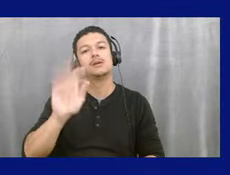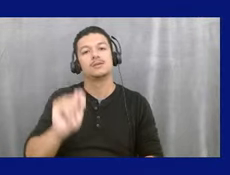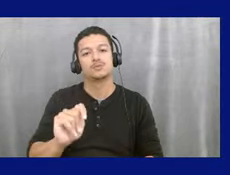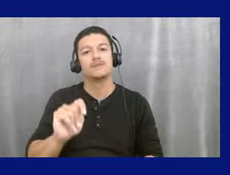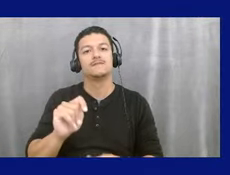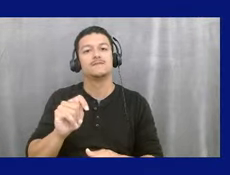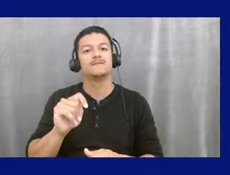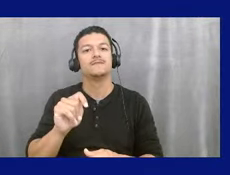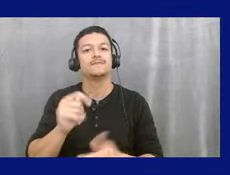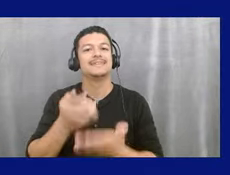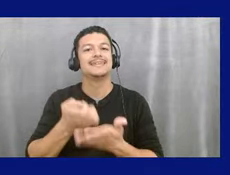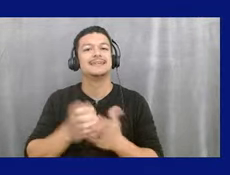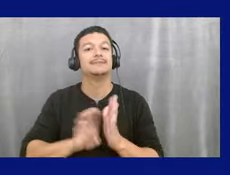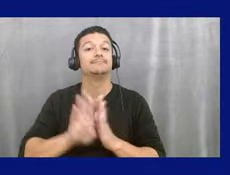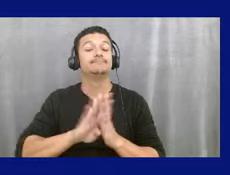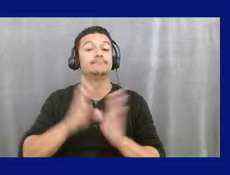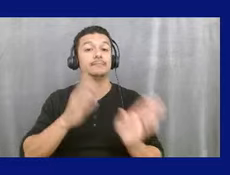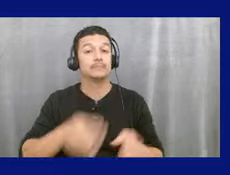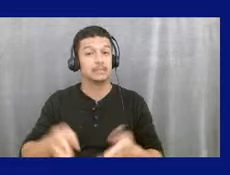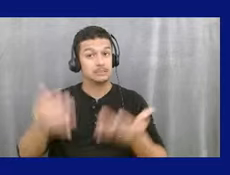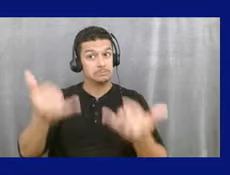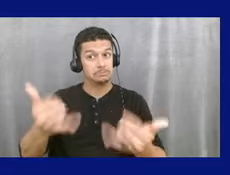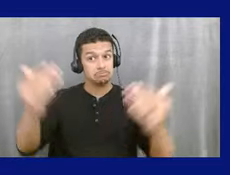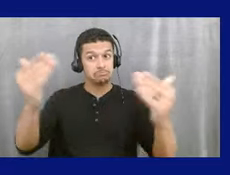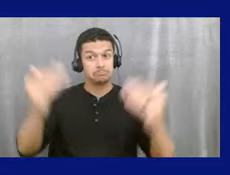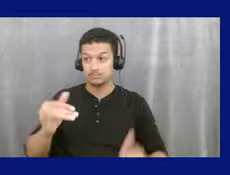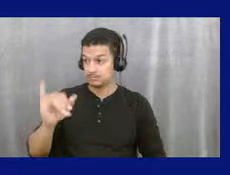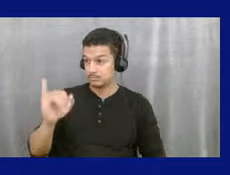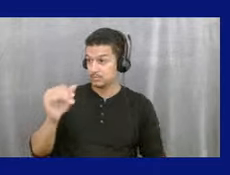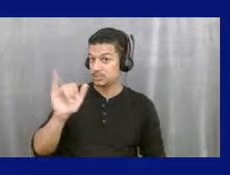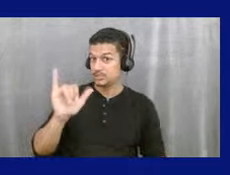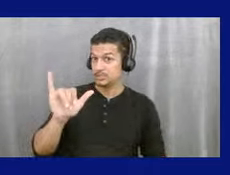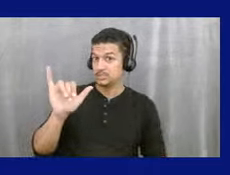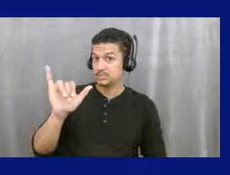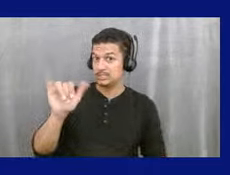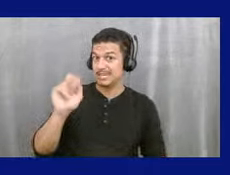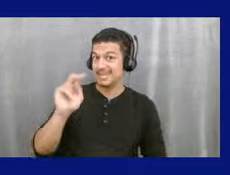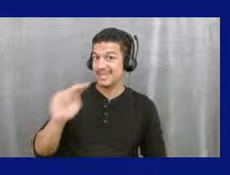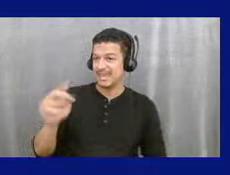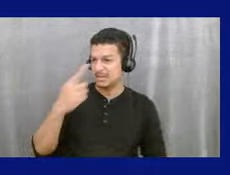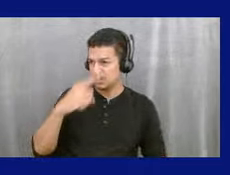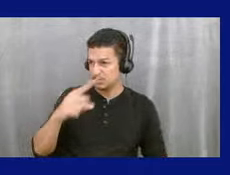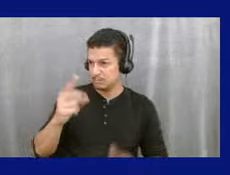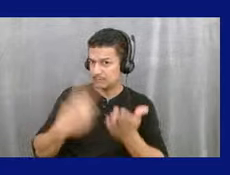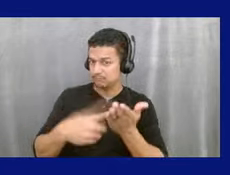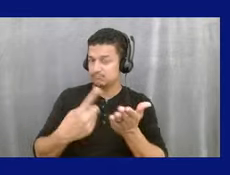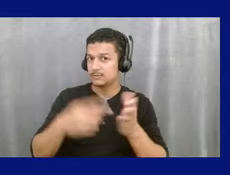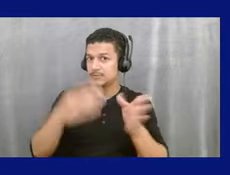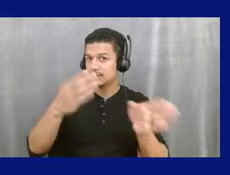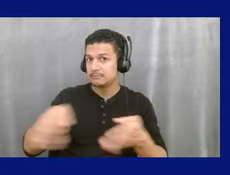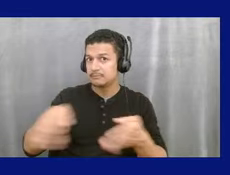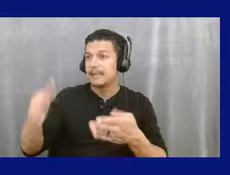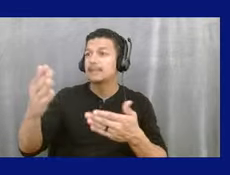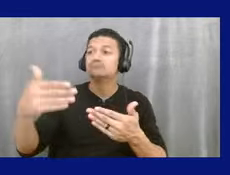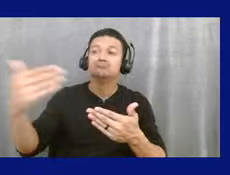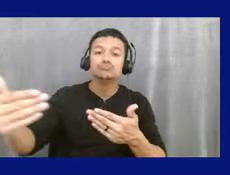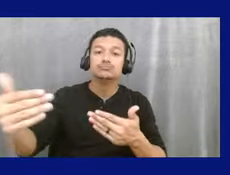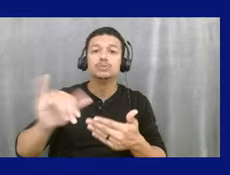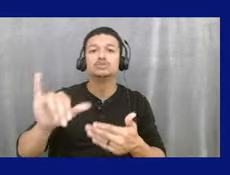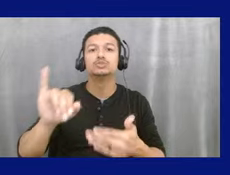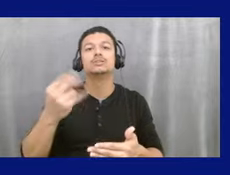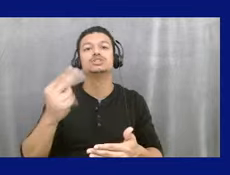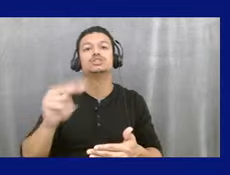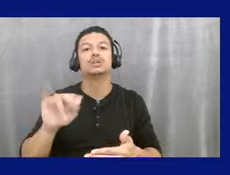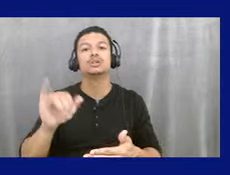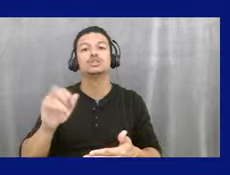So what I'll do next, I'll like Jay Yoon to come up and talk a little bit about what's coming up next in planning. And then I'm going to invite John Durgan to talk a little bit about